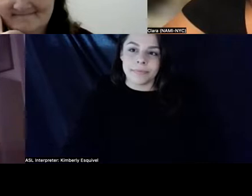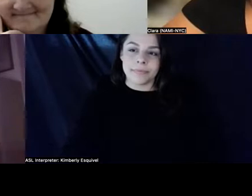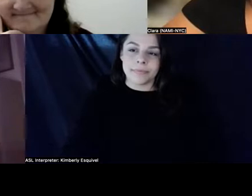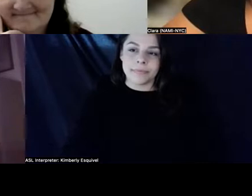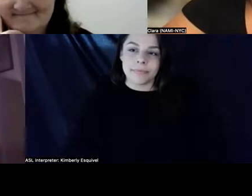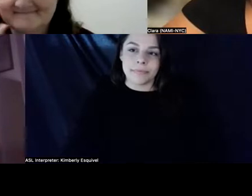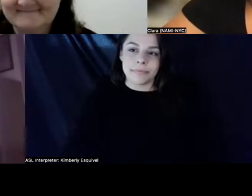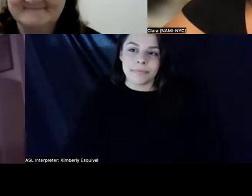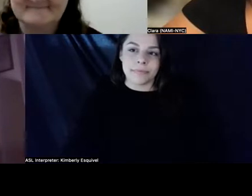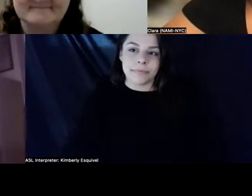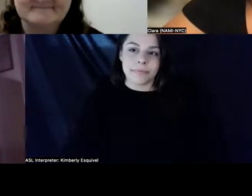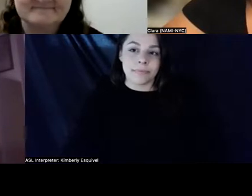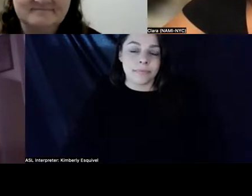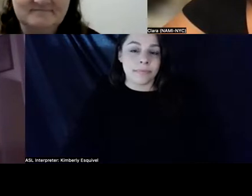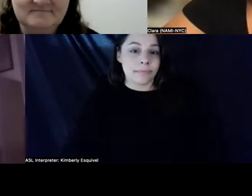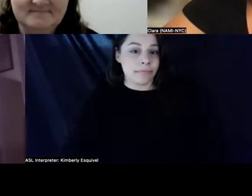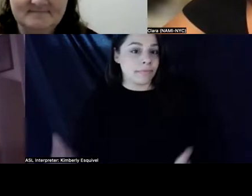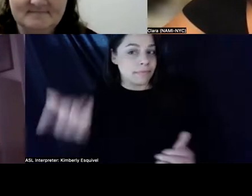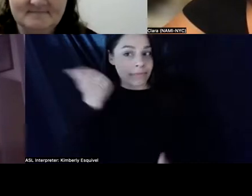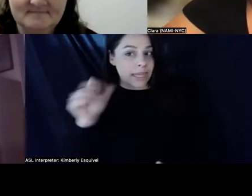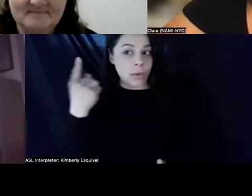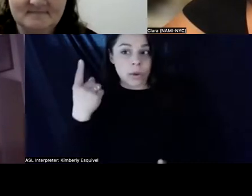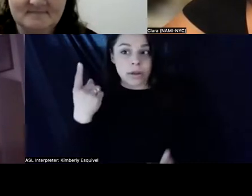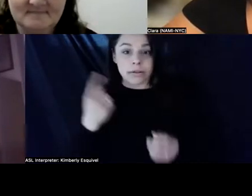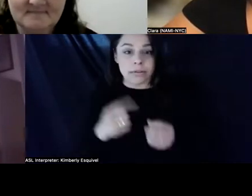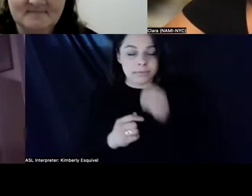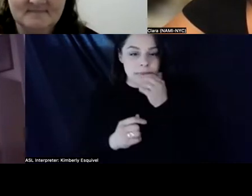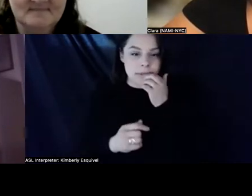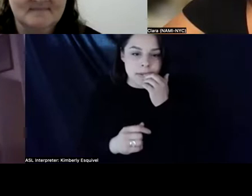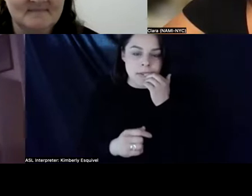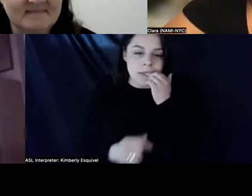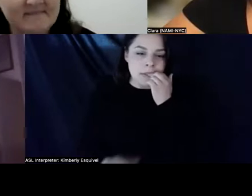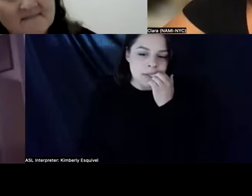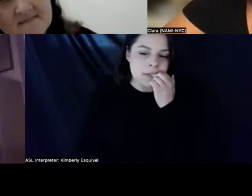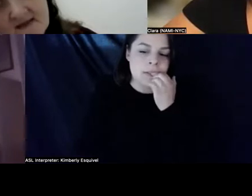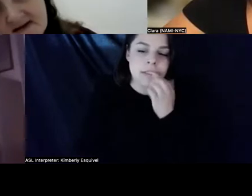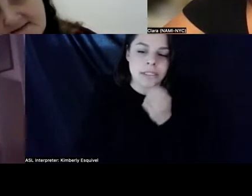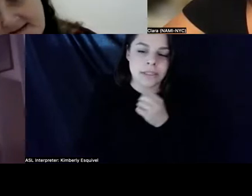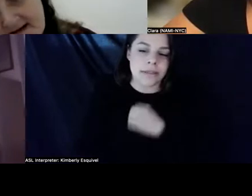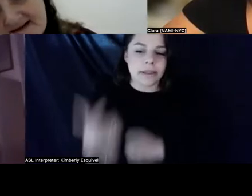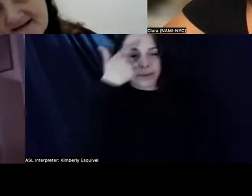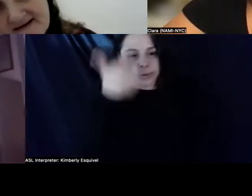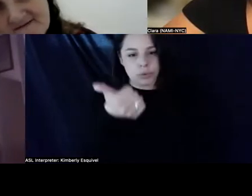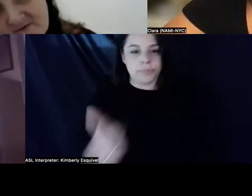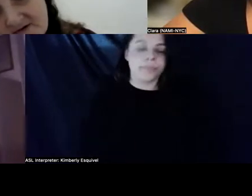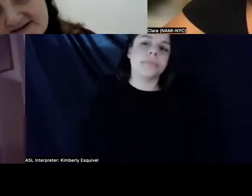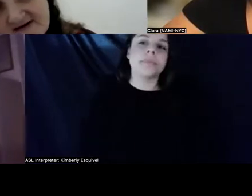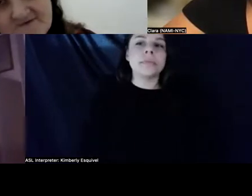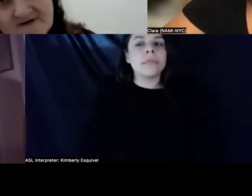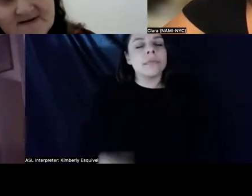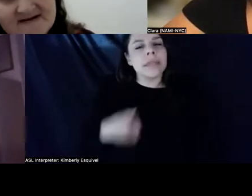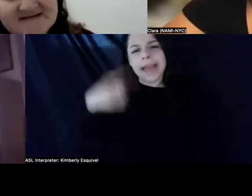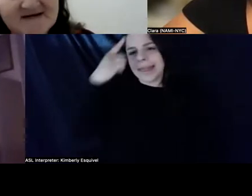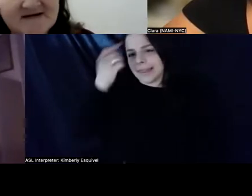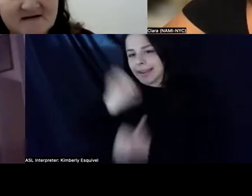Kat or Michaels, or do you want me to feel this? Up to you. I think everyone's